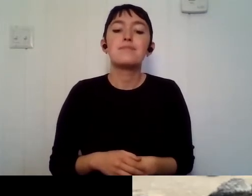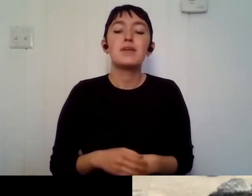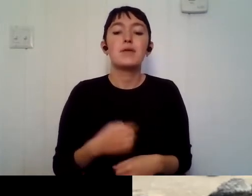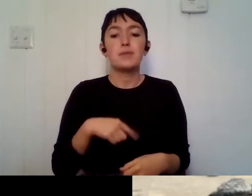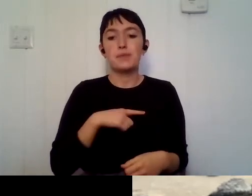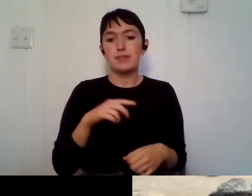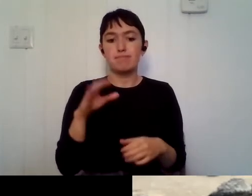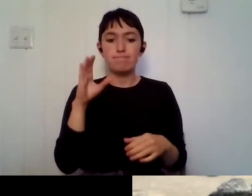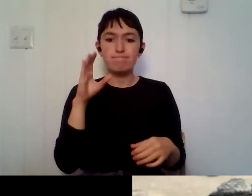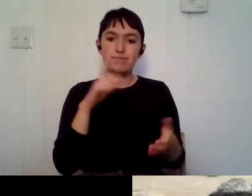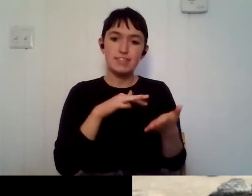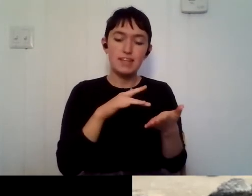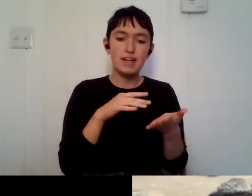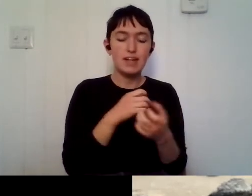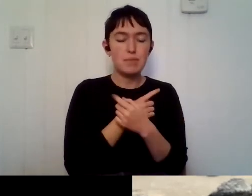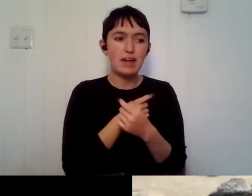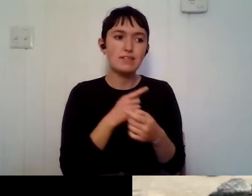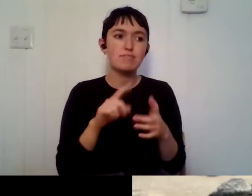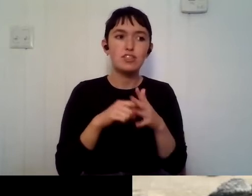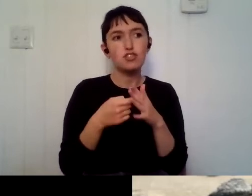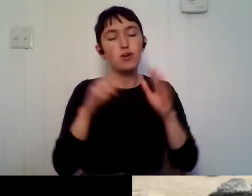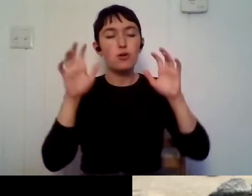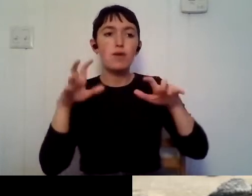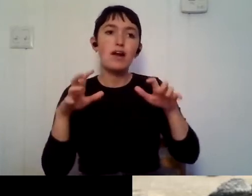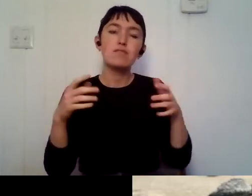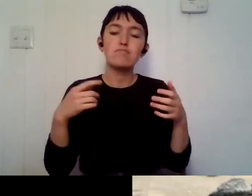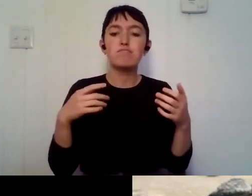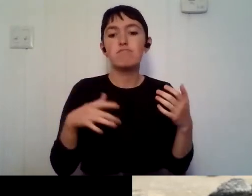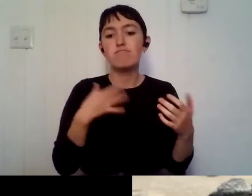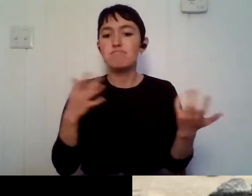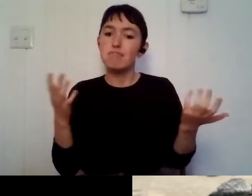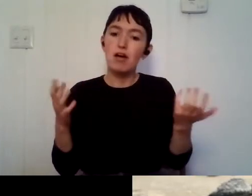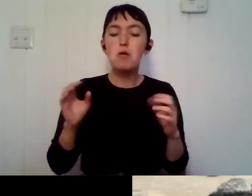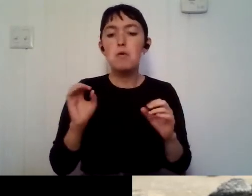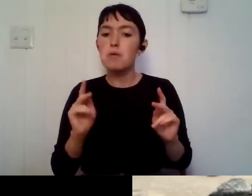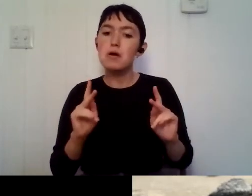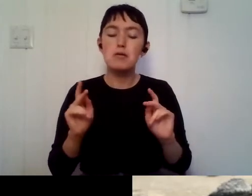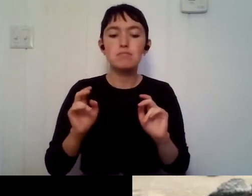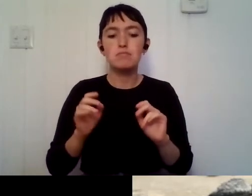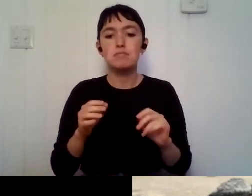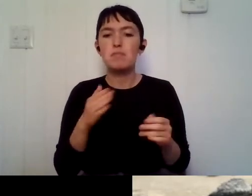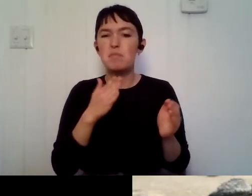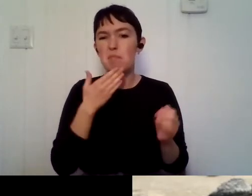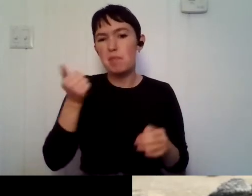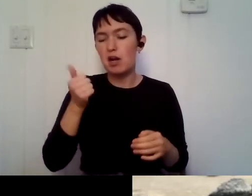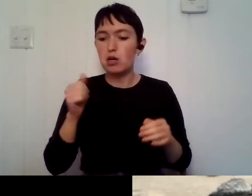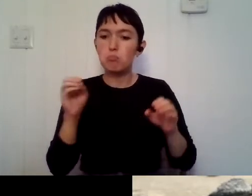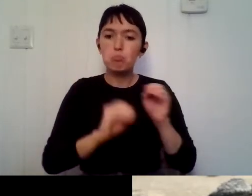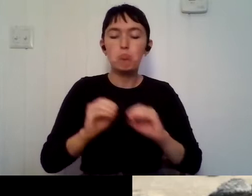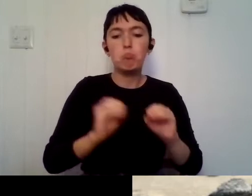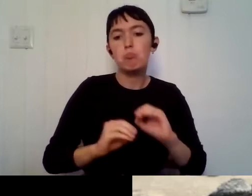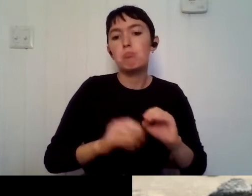sprinkle. like, all right, well, oh, that looks kind of like that. I'm like, all right, we got to hurry up, pack up things. So we're just packing stuff up. Then it just started